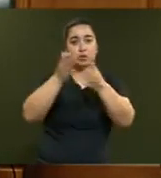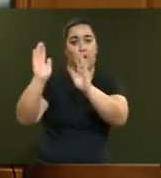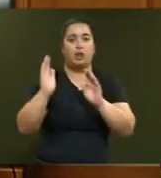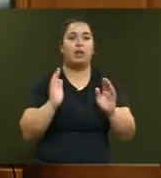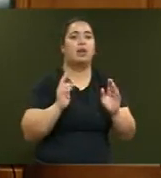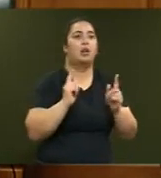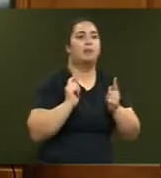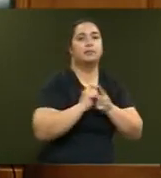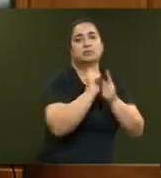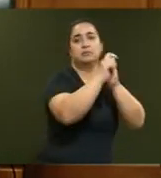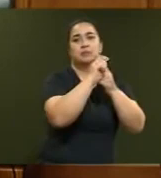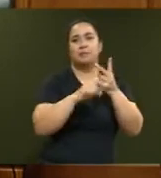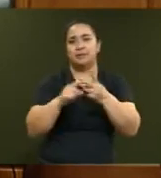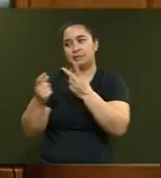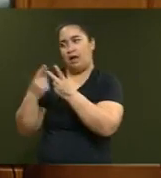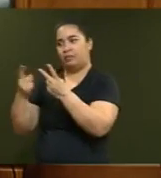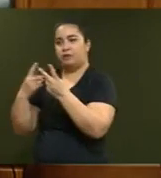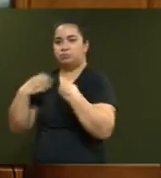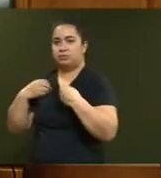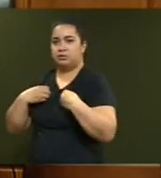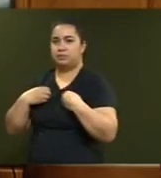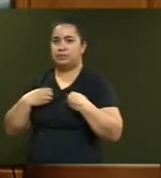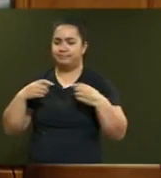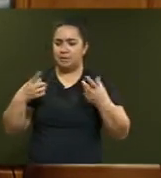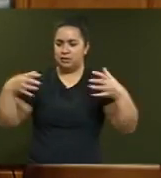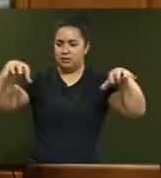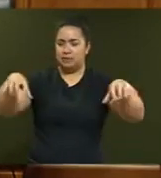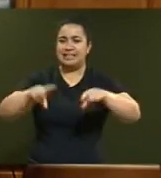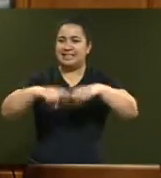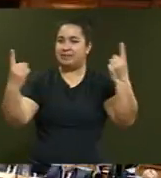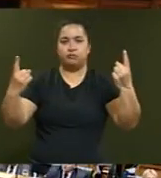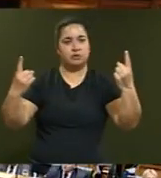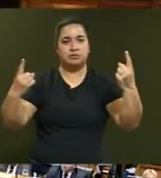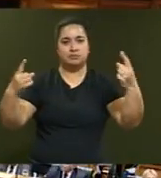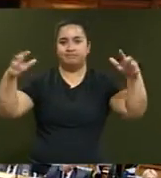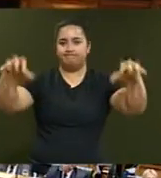two separate markets with different players and with different approaches to contracting.